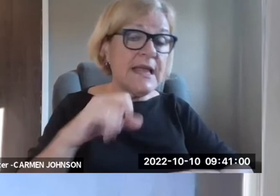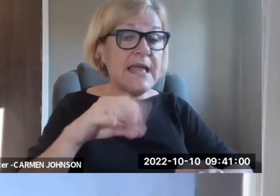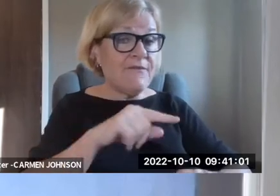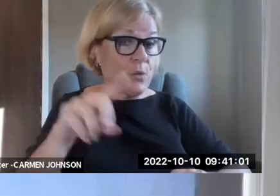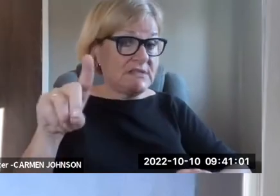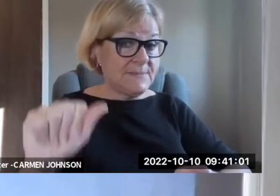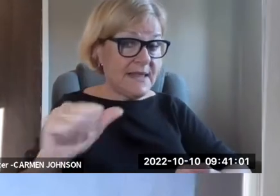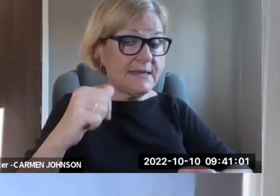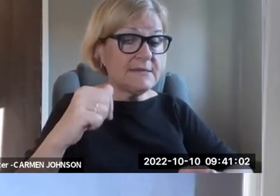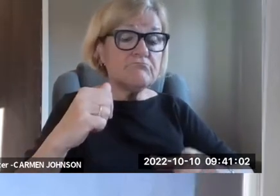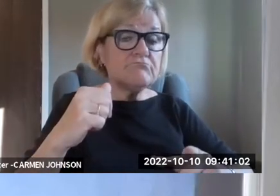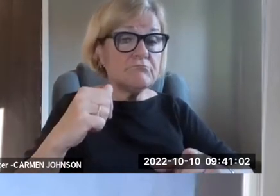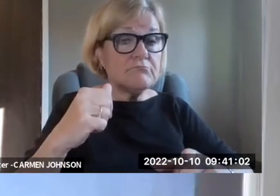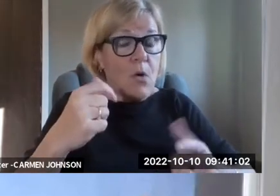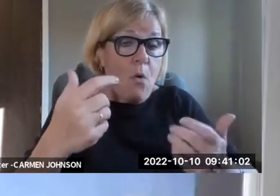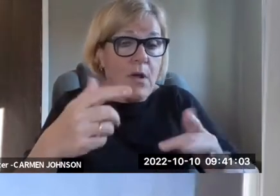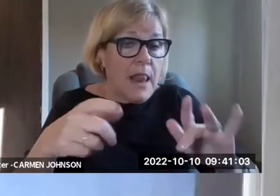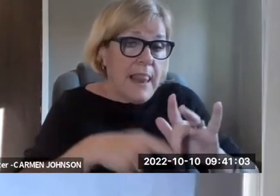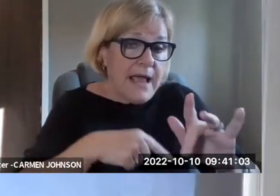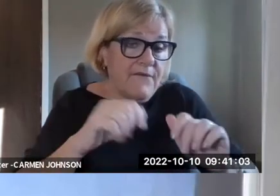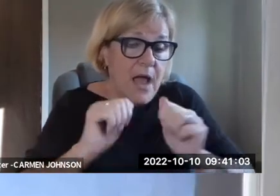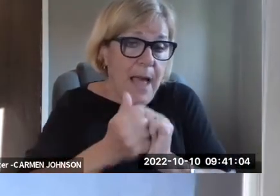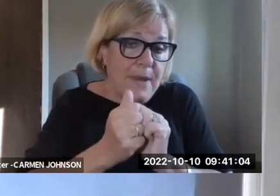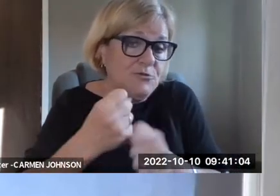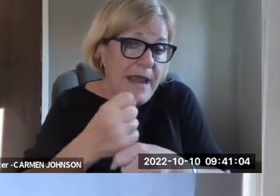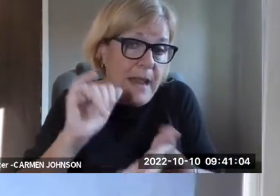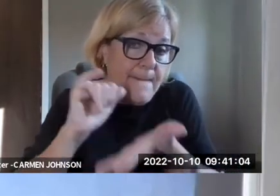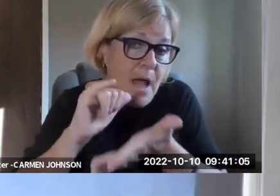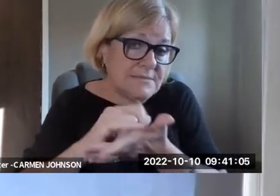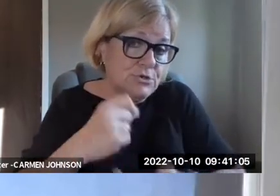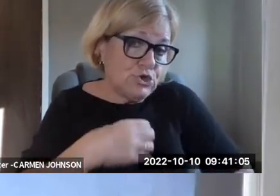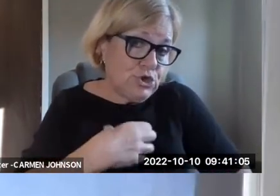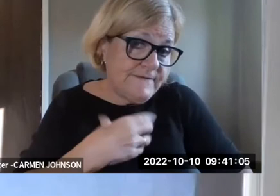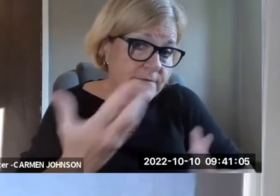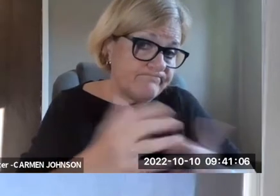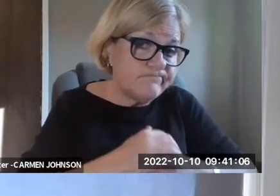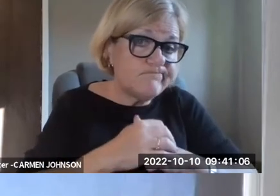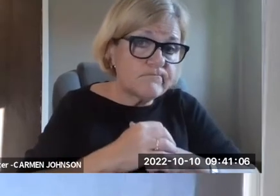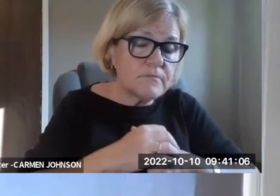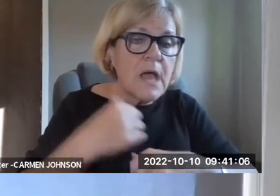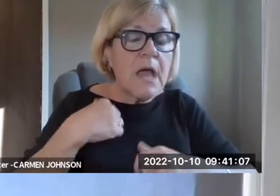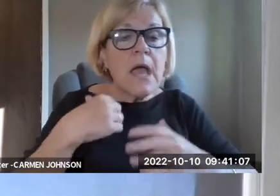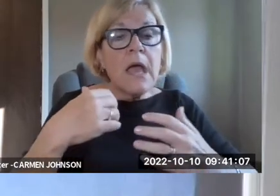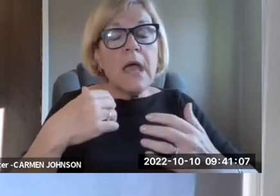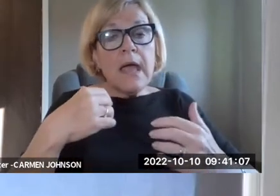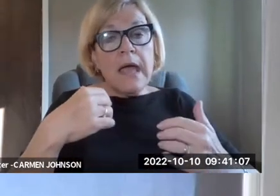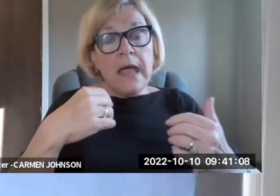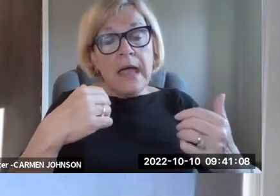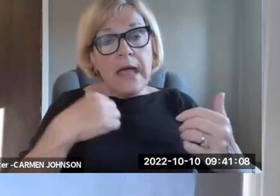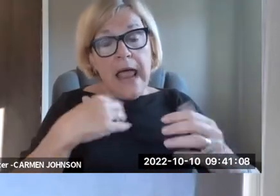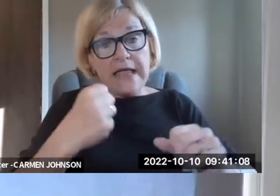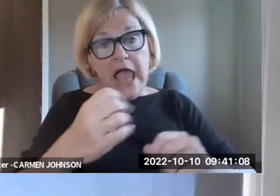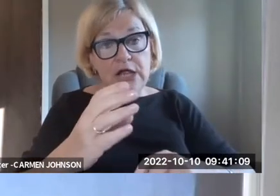ball. So I think it's worth exploring with clients who have communication disabilities, whether those disabilities have made it or lack of